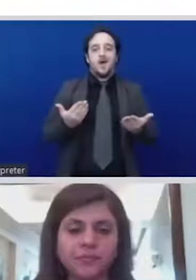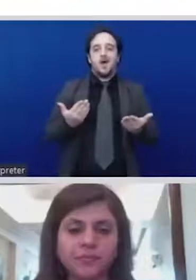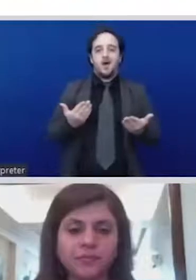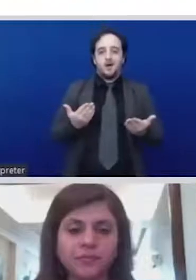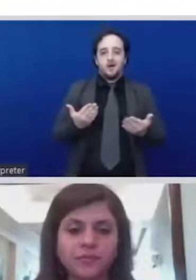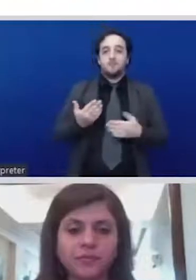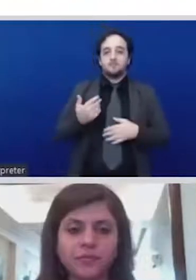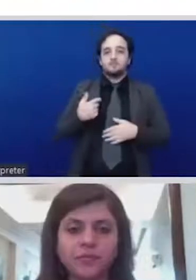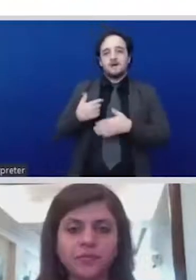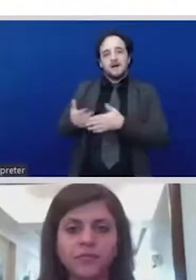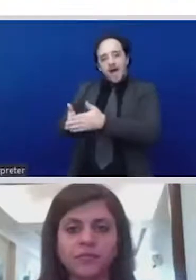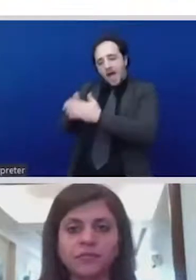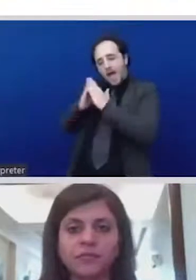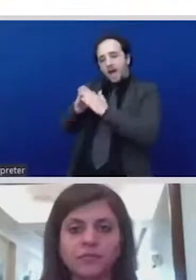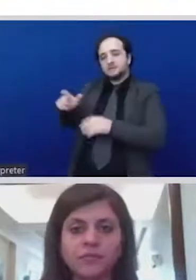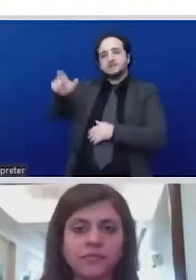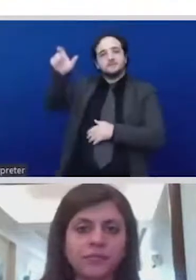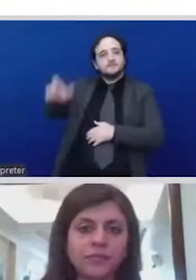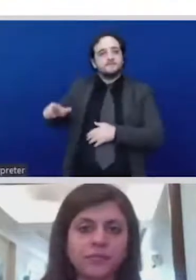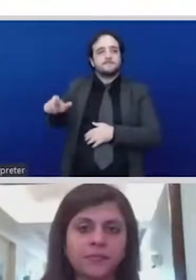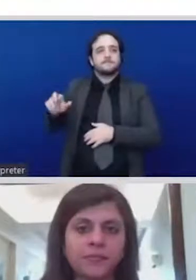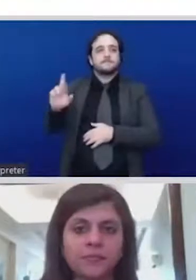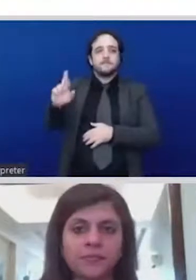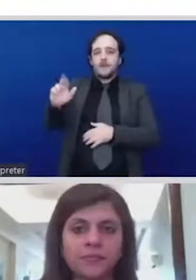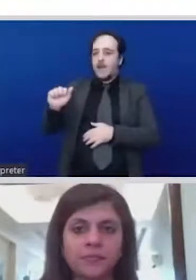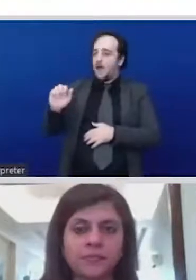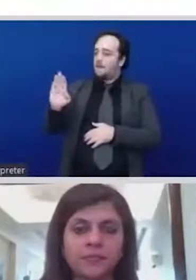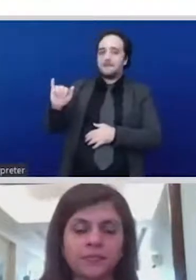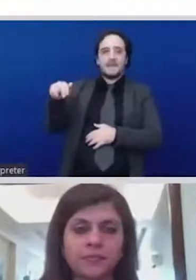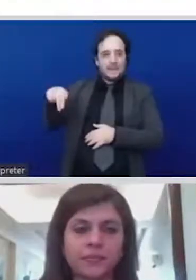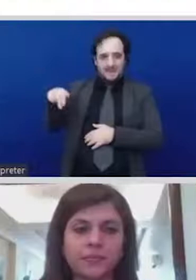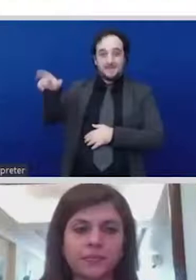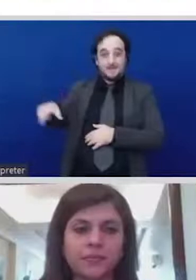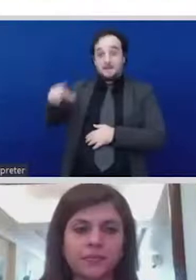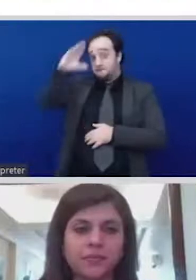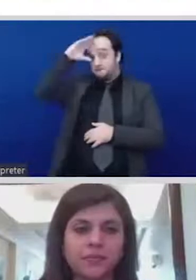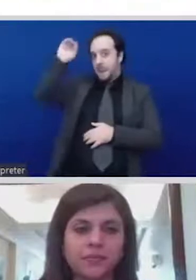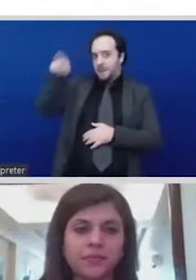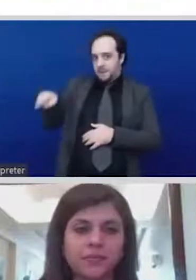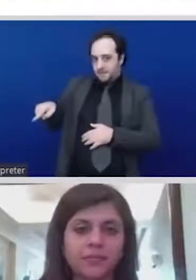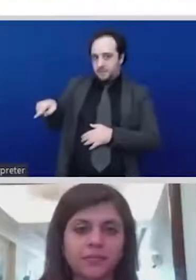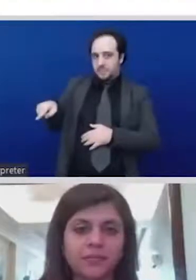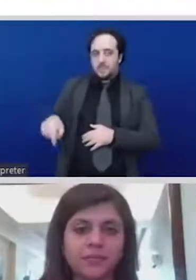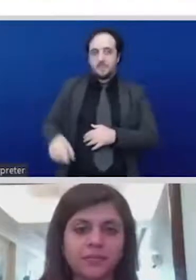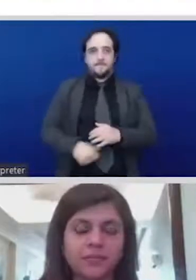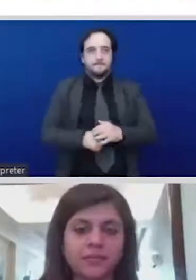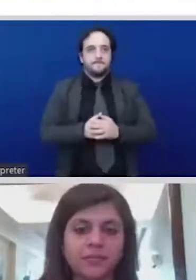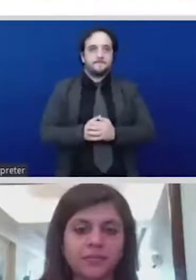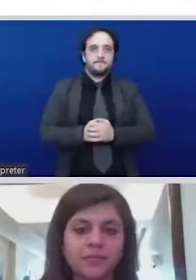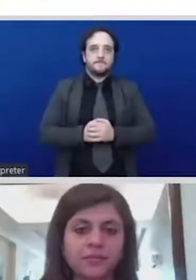from the government perspective and so she represents the government of Indonesia so we have